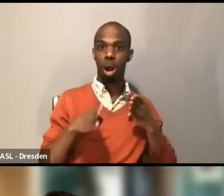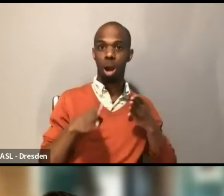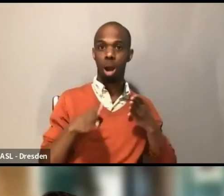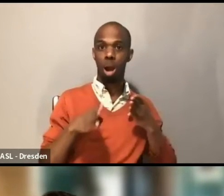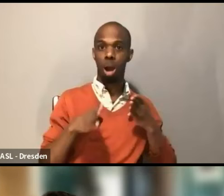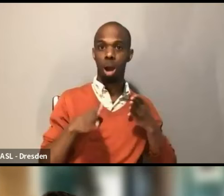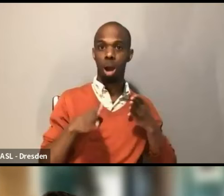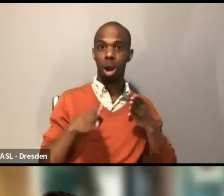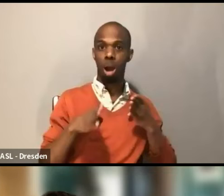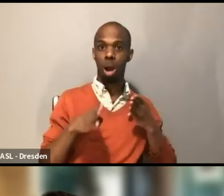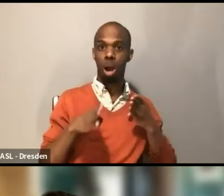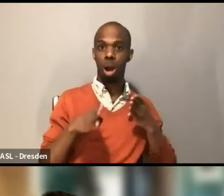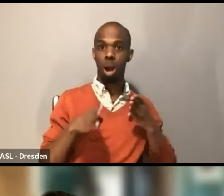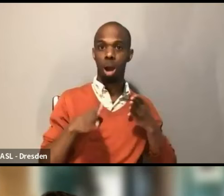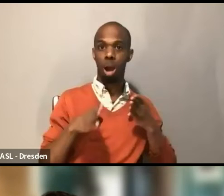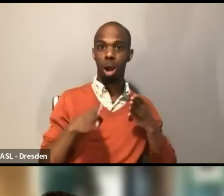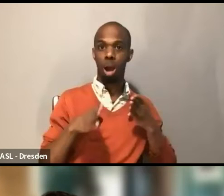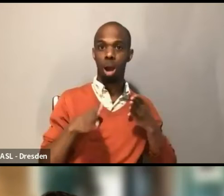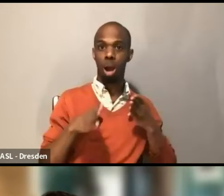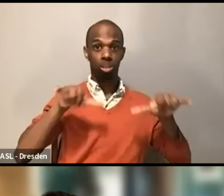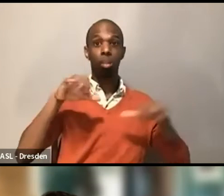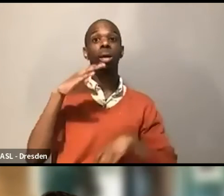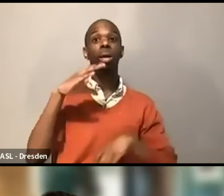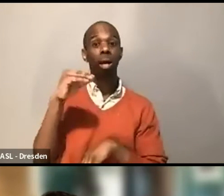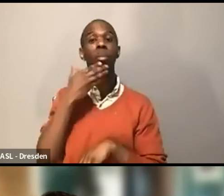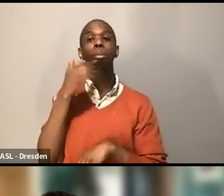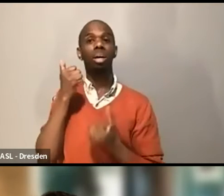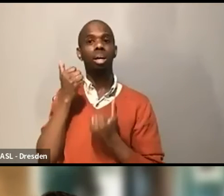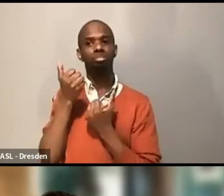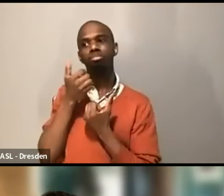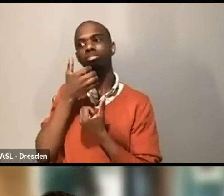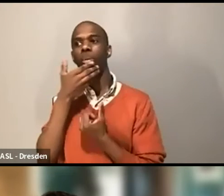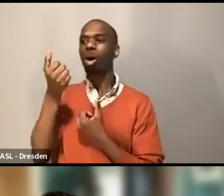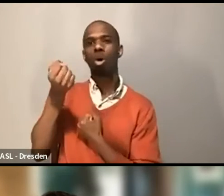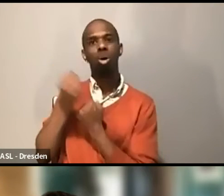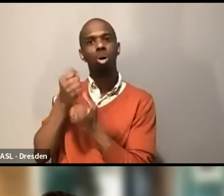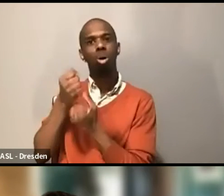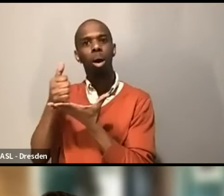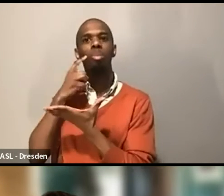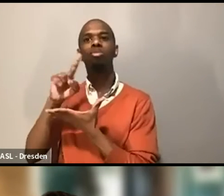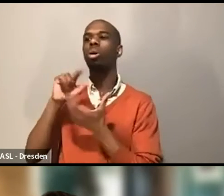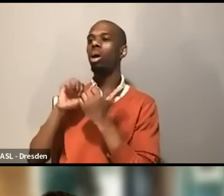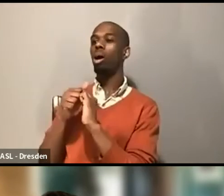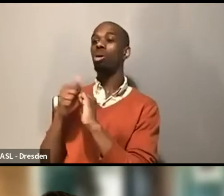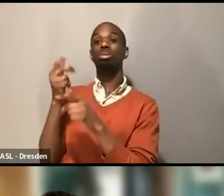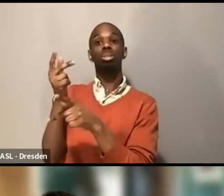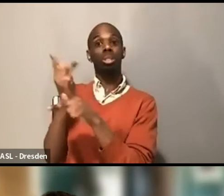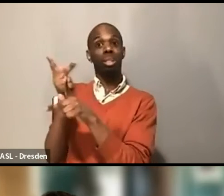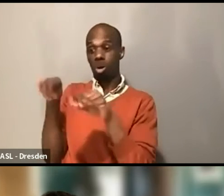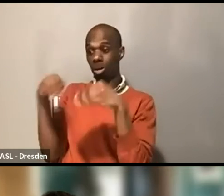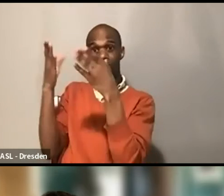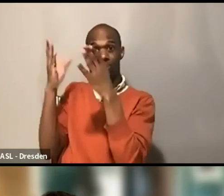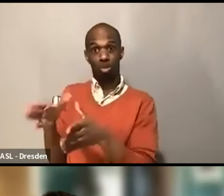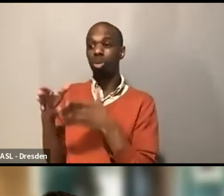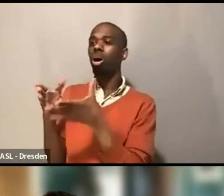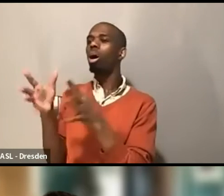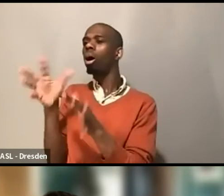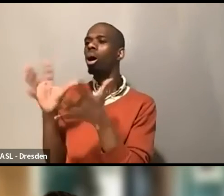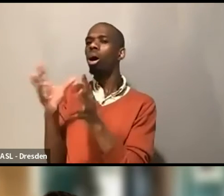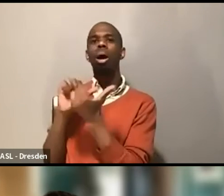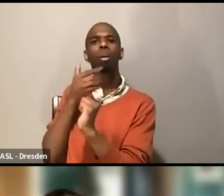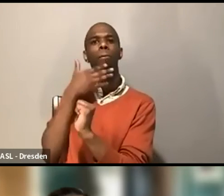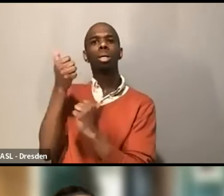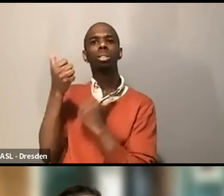giving agency to the caregivers in your community will inform you where the pain points are. start with the pain points. And if we refer to pain points, um,